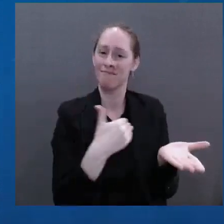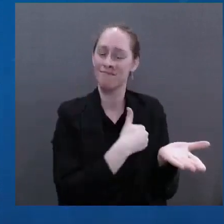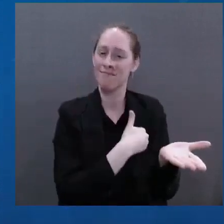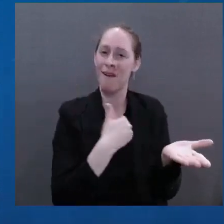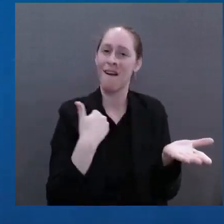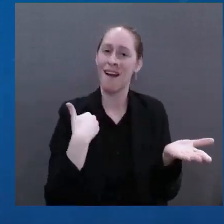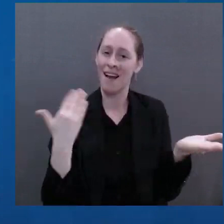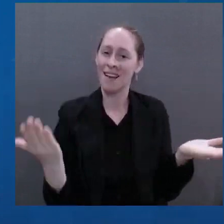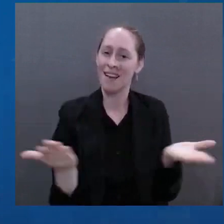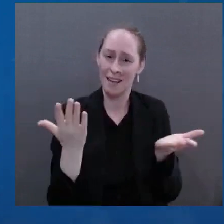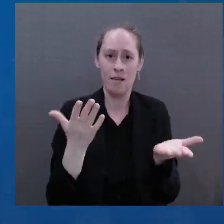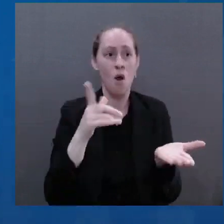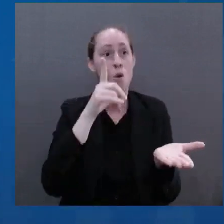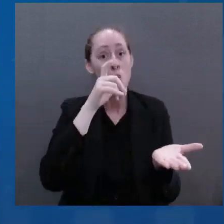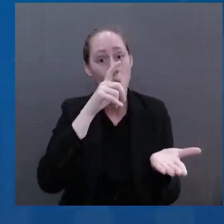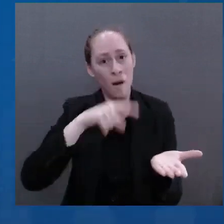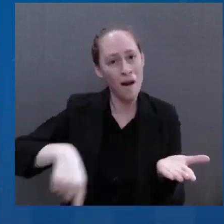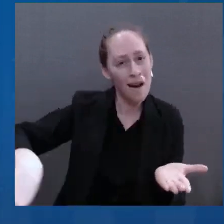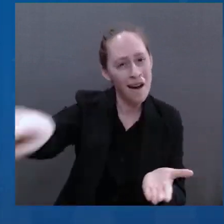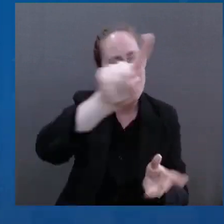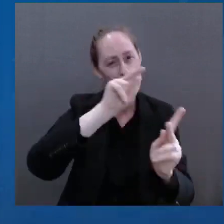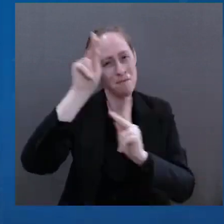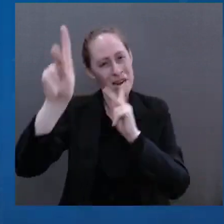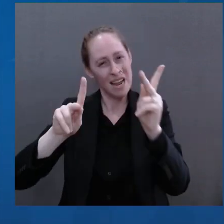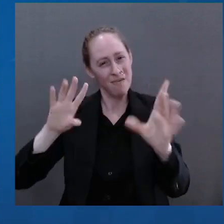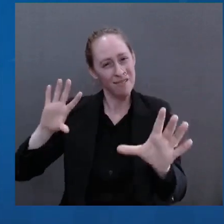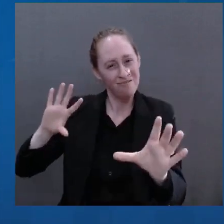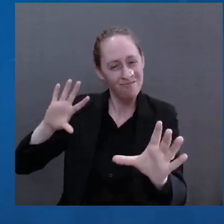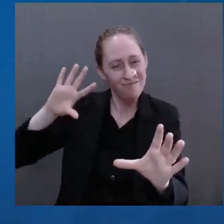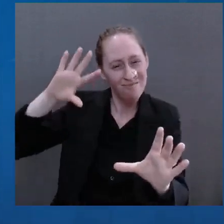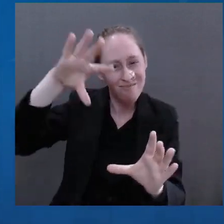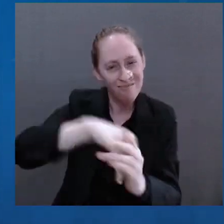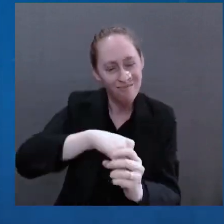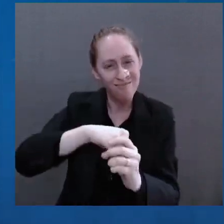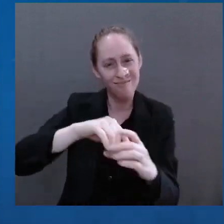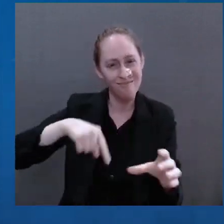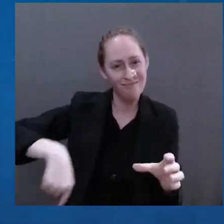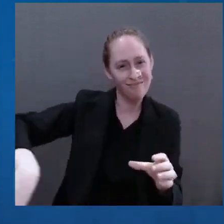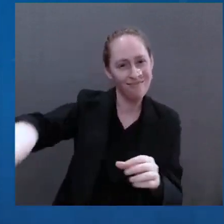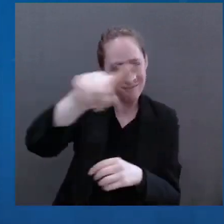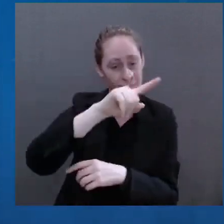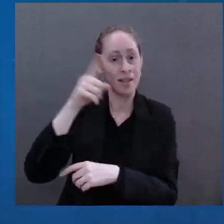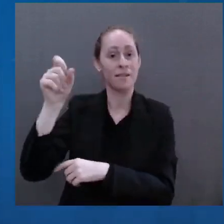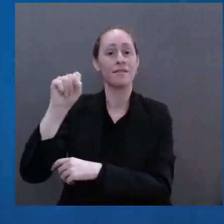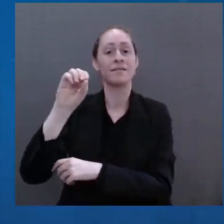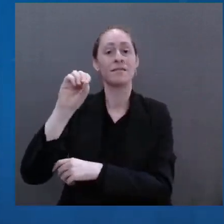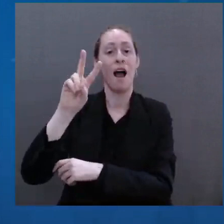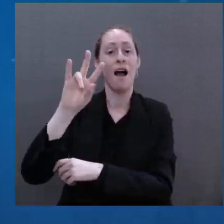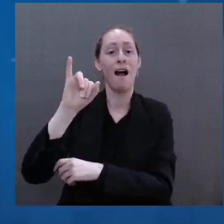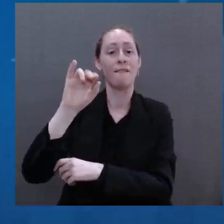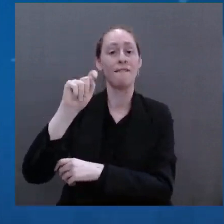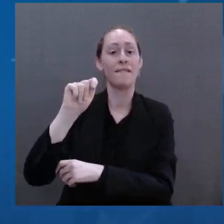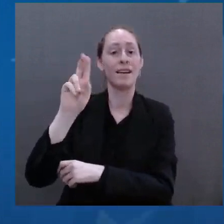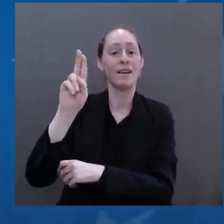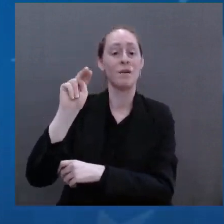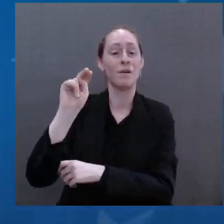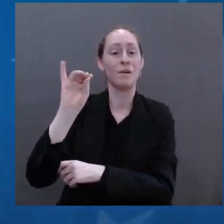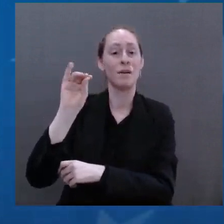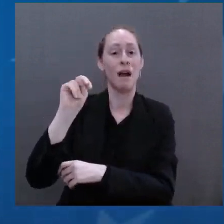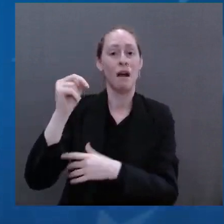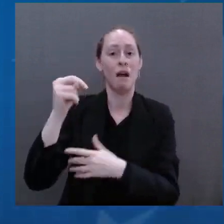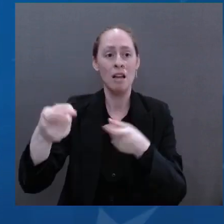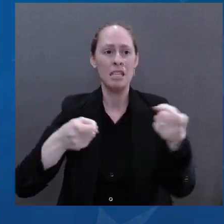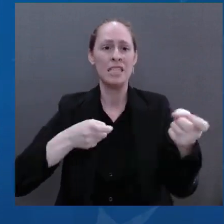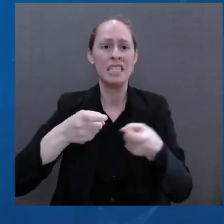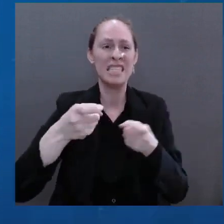And we're seeing it once again today with the brave Ukrainian people showing that their power of